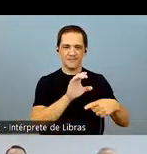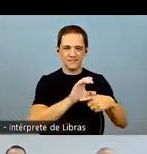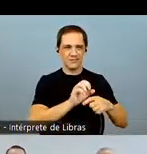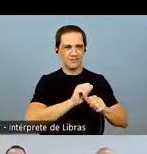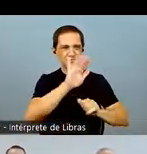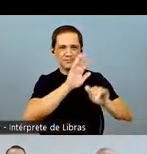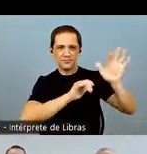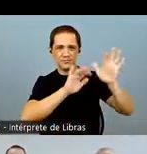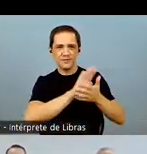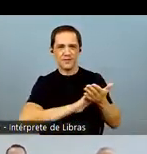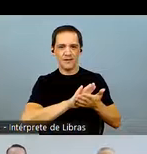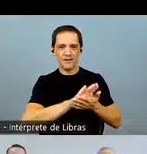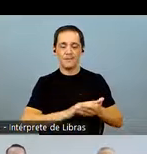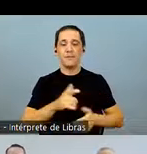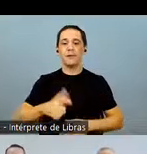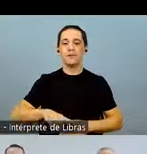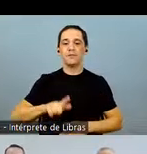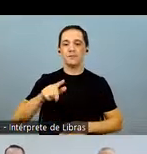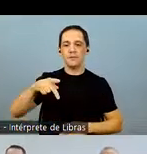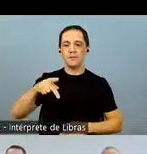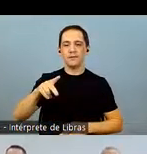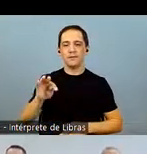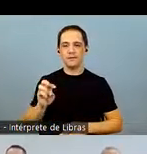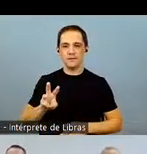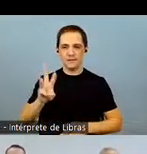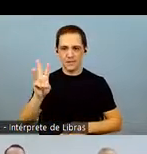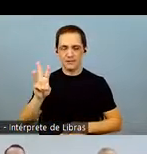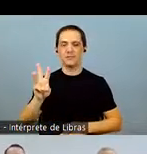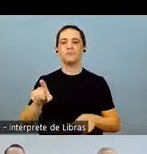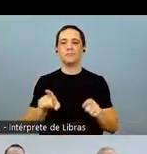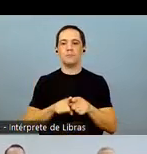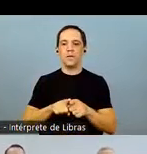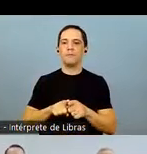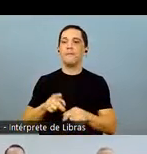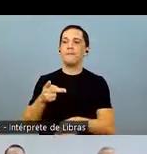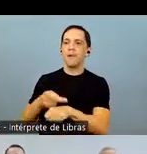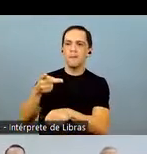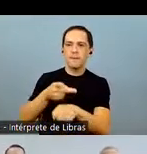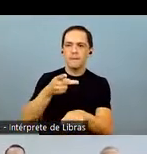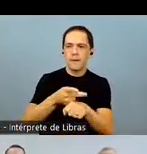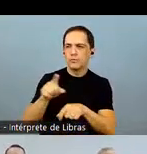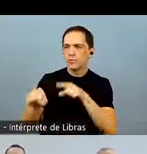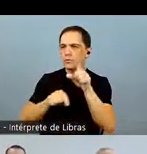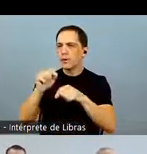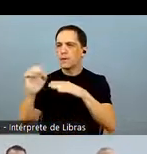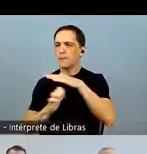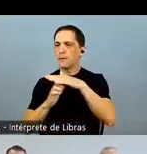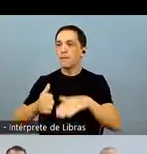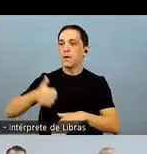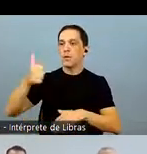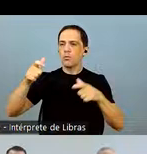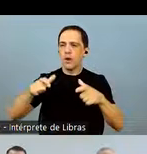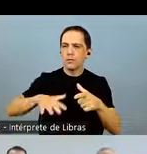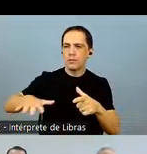practices with respect to their GHG emissions. As for the Great Place